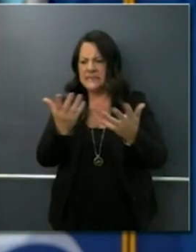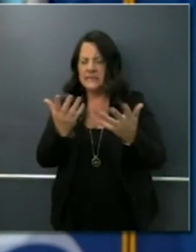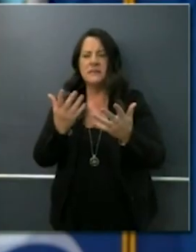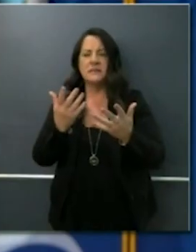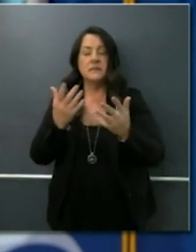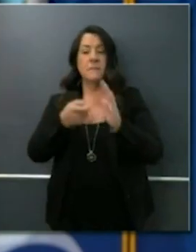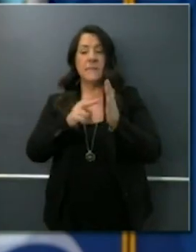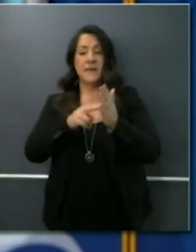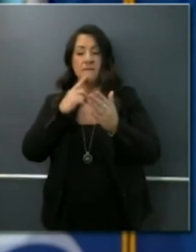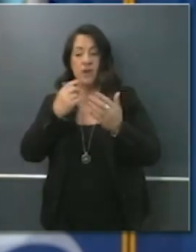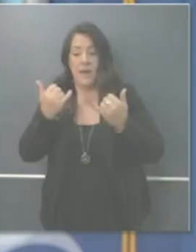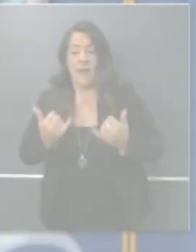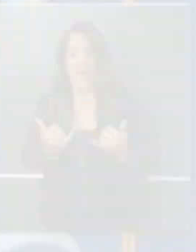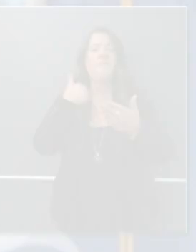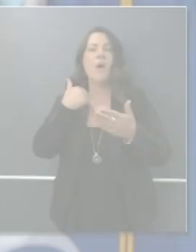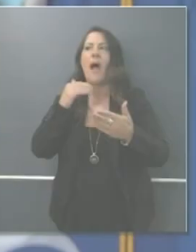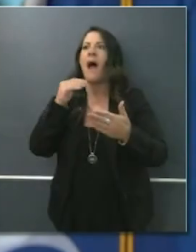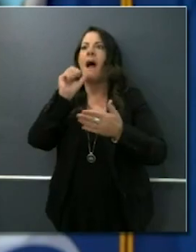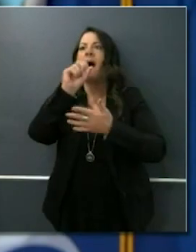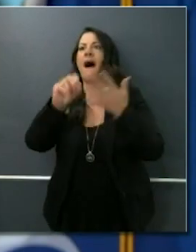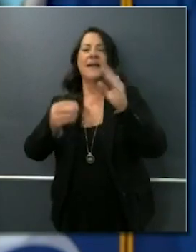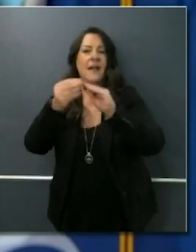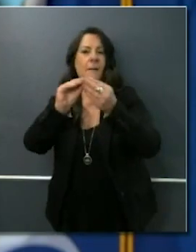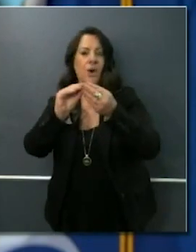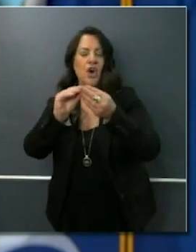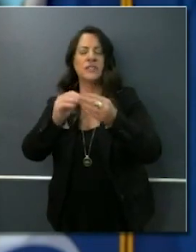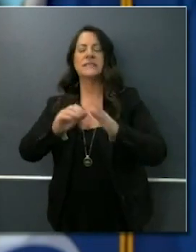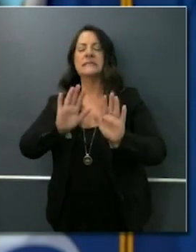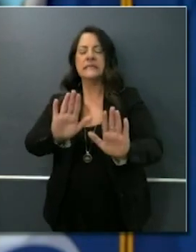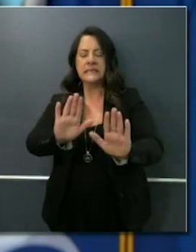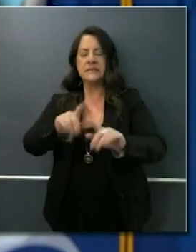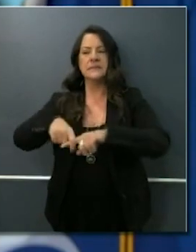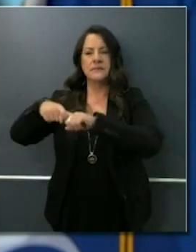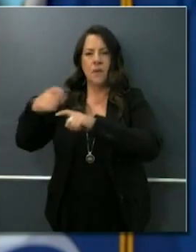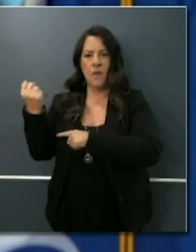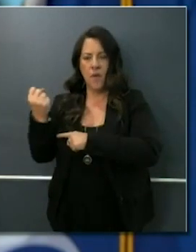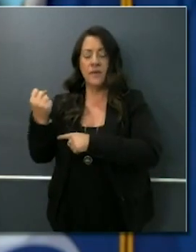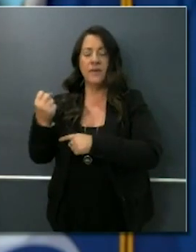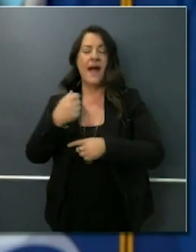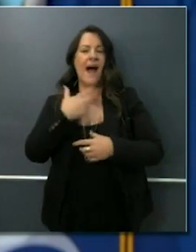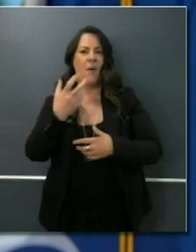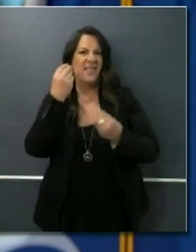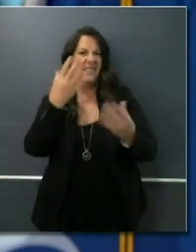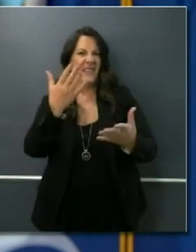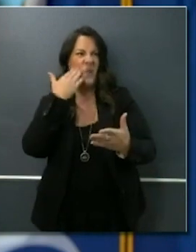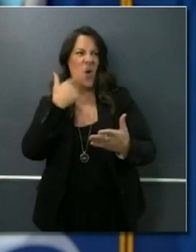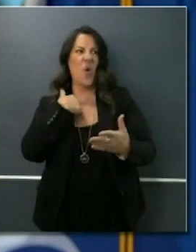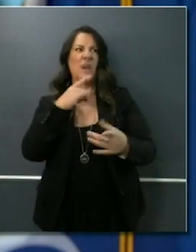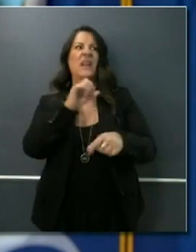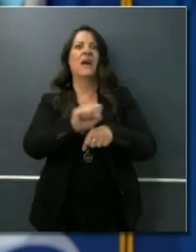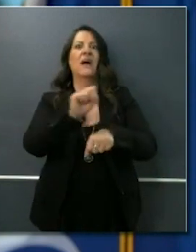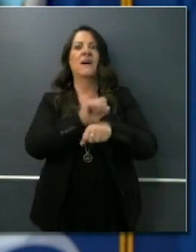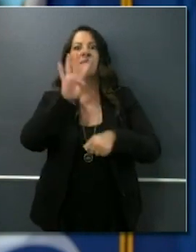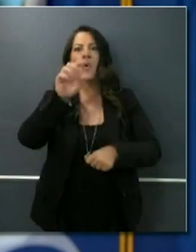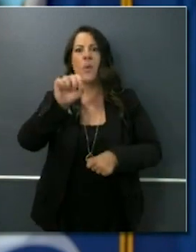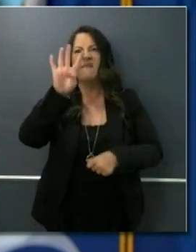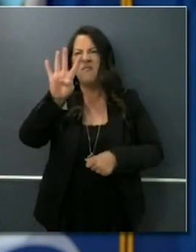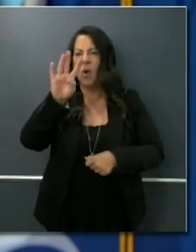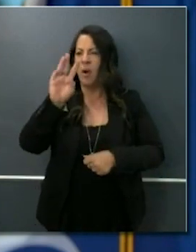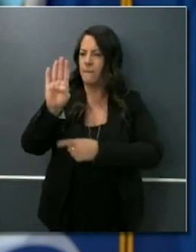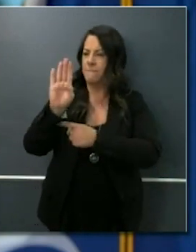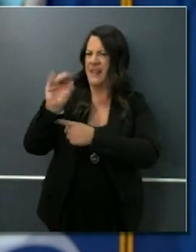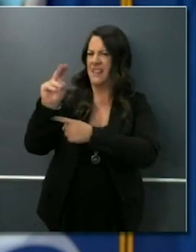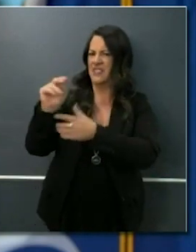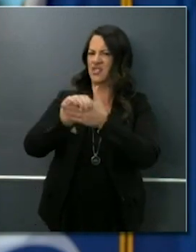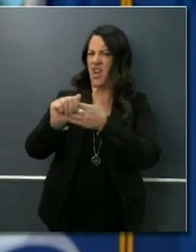year from now, two, three years from now. We've been working very hard on these unemployment insurance claims. Some $4.4 billion has